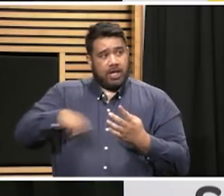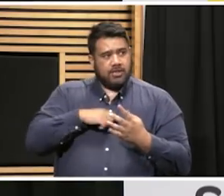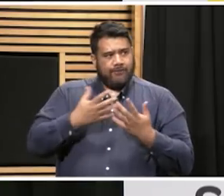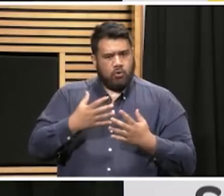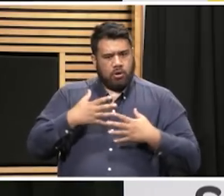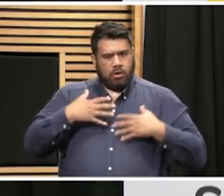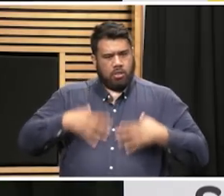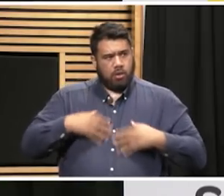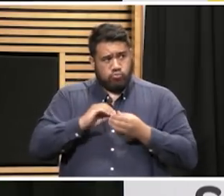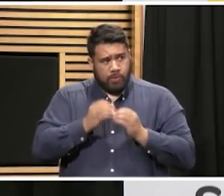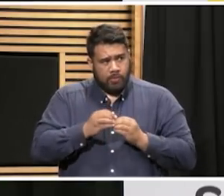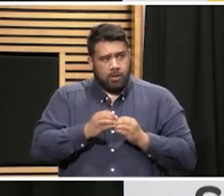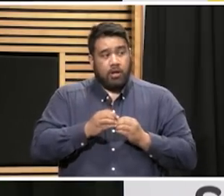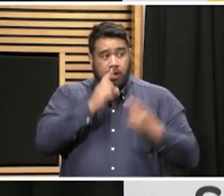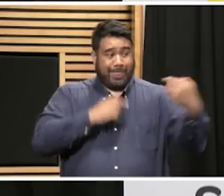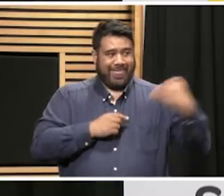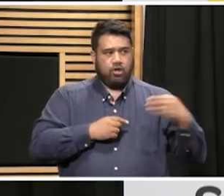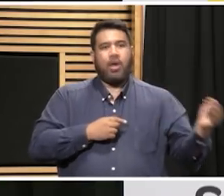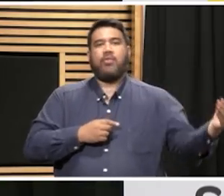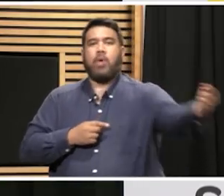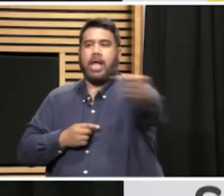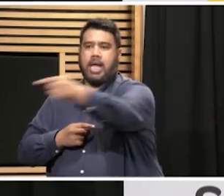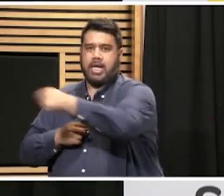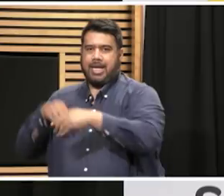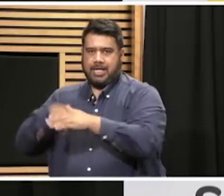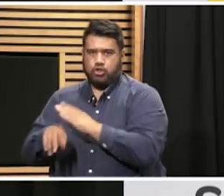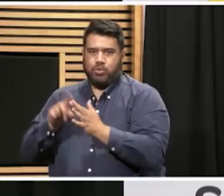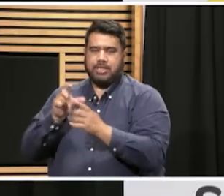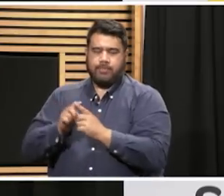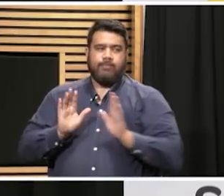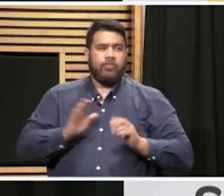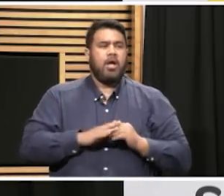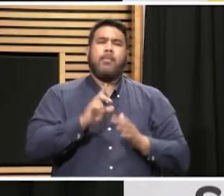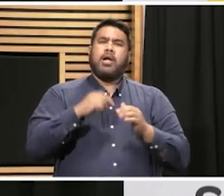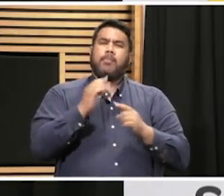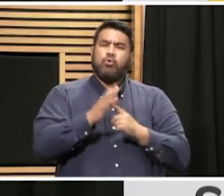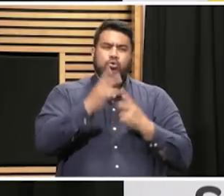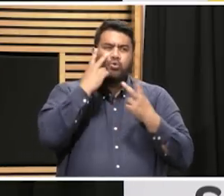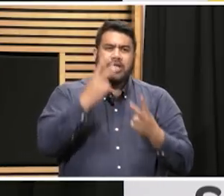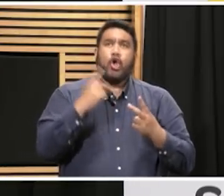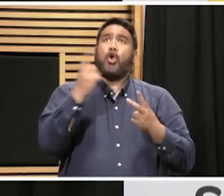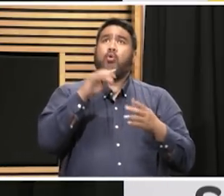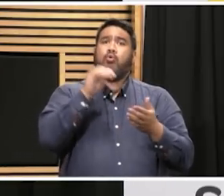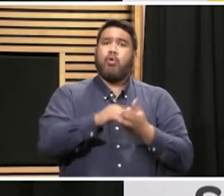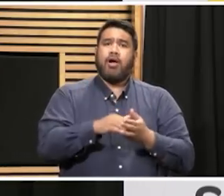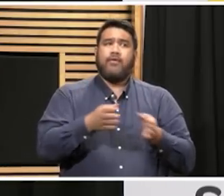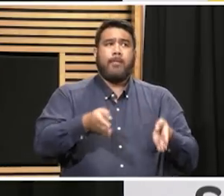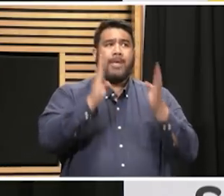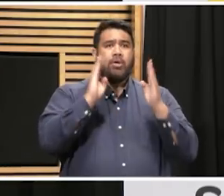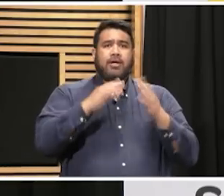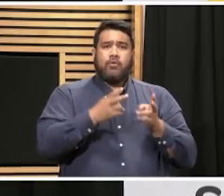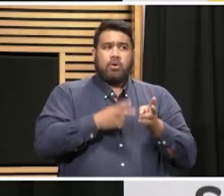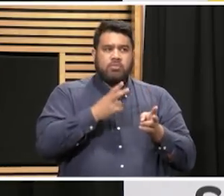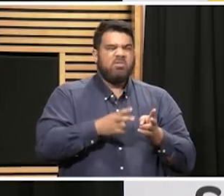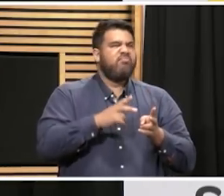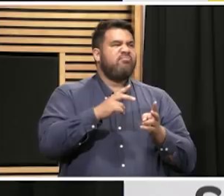Of course, a key part of this is to make sure that anyone coming into the hospital, whether they're staff or visitors or couriers